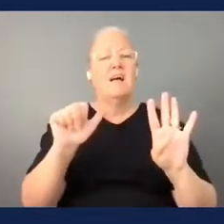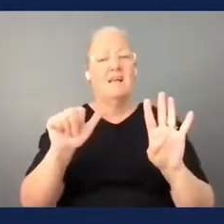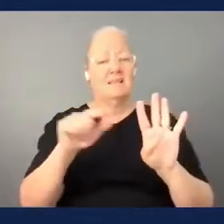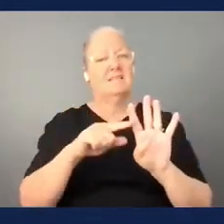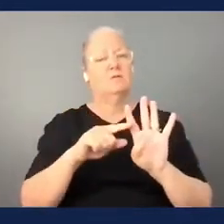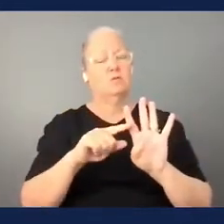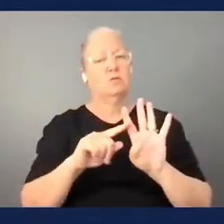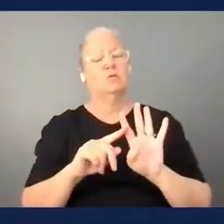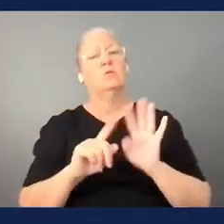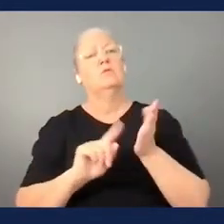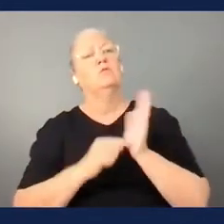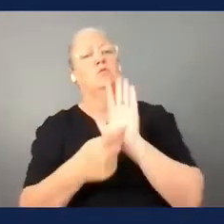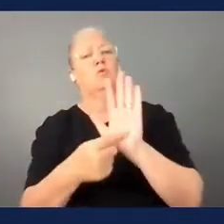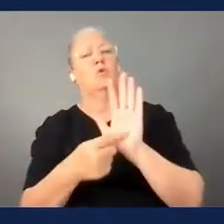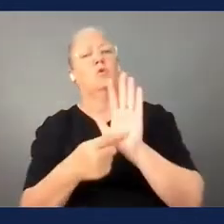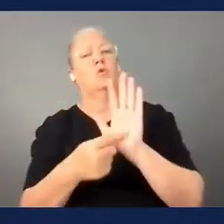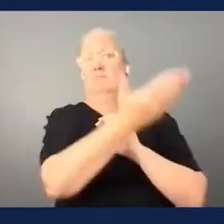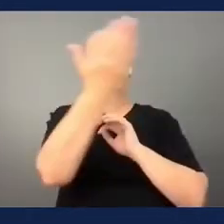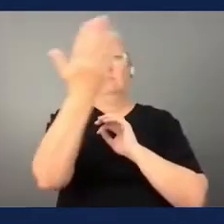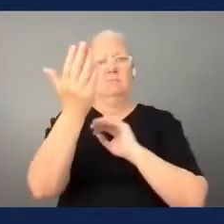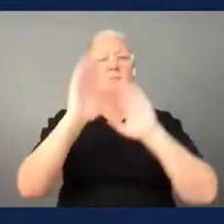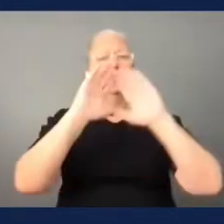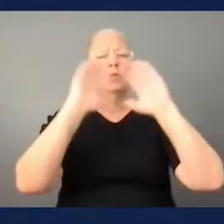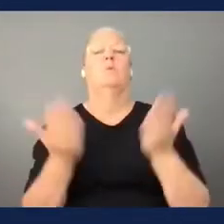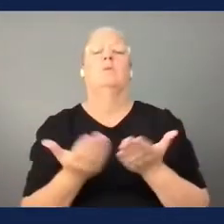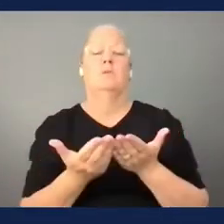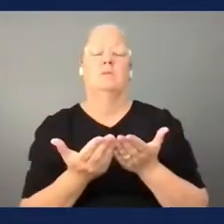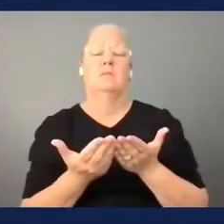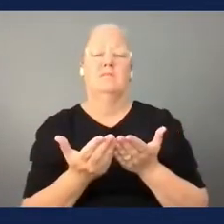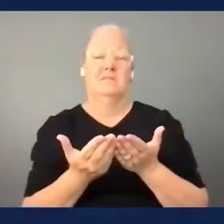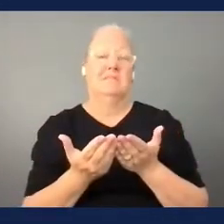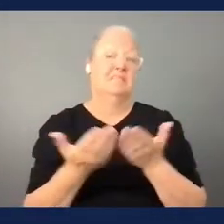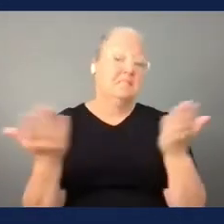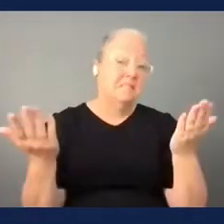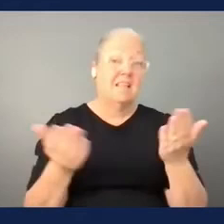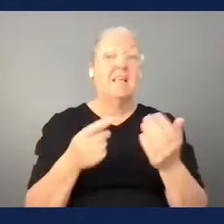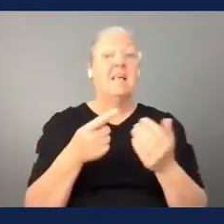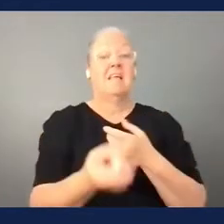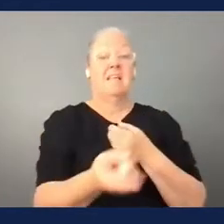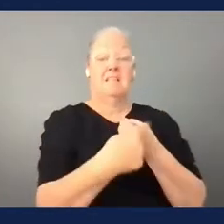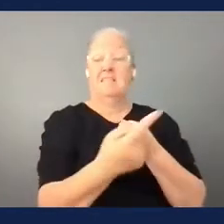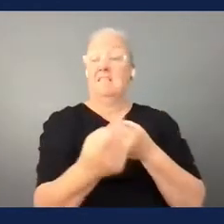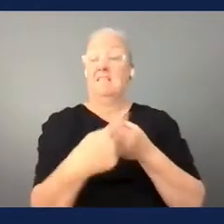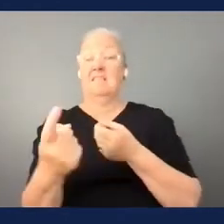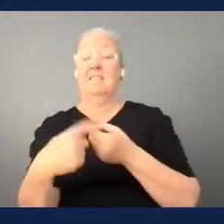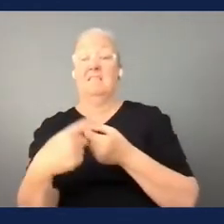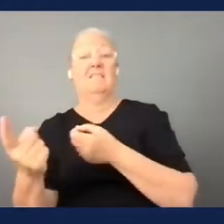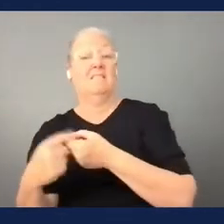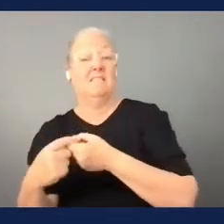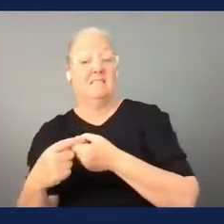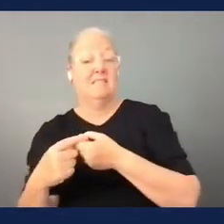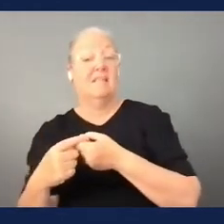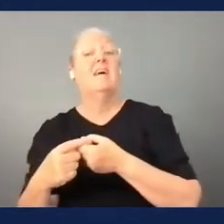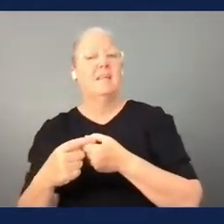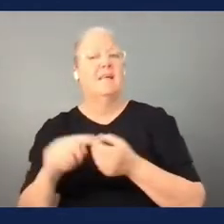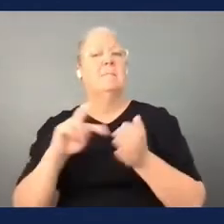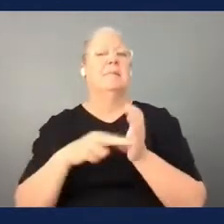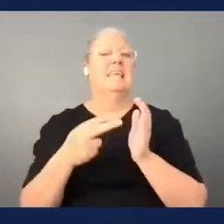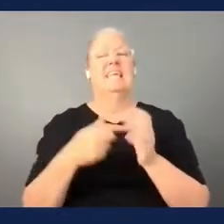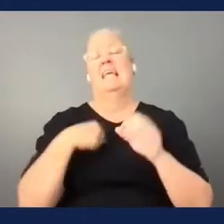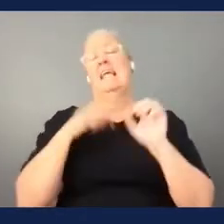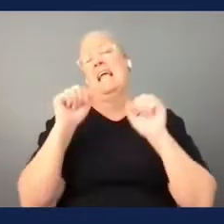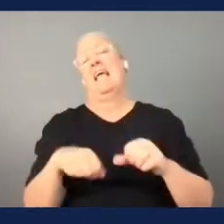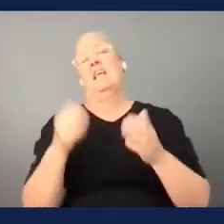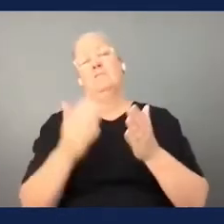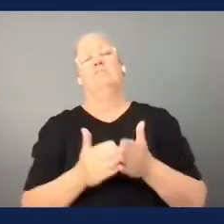actions that grow across the world and like the sky is the limit to us we hope that within the coming years all the football as part of this network and working together just to ensure